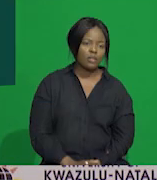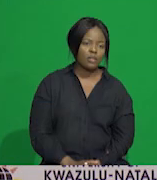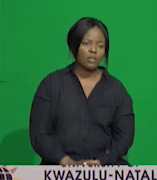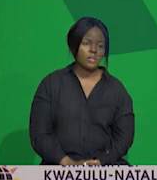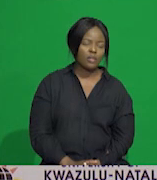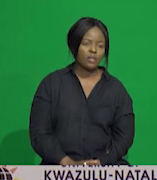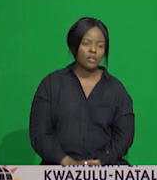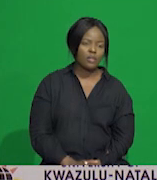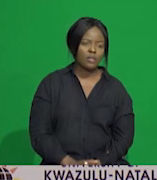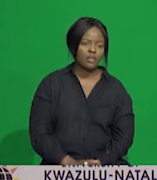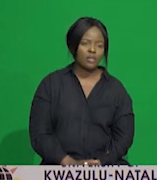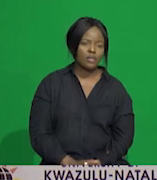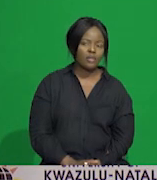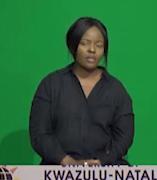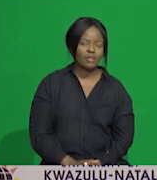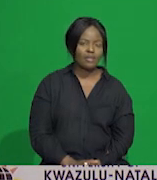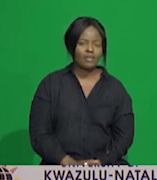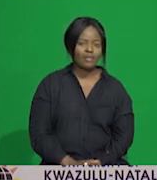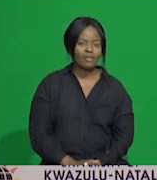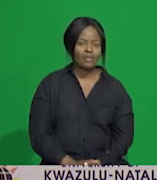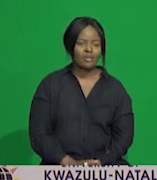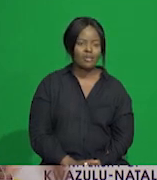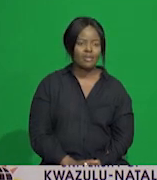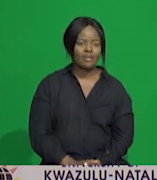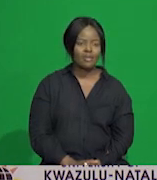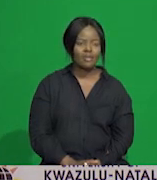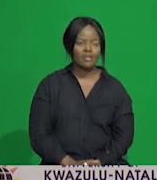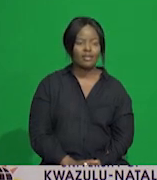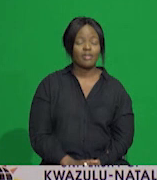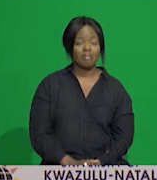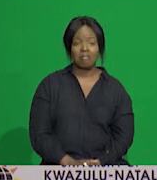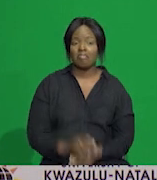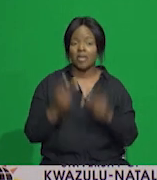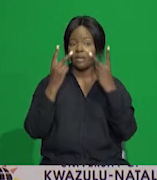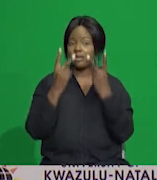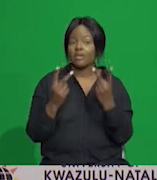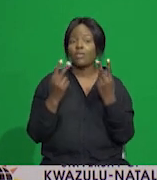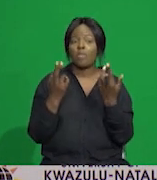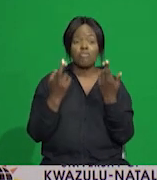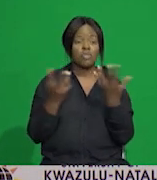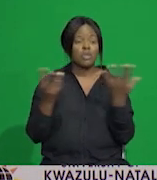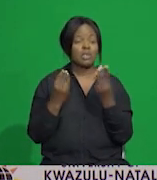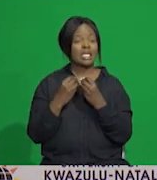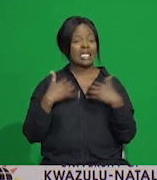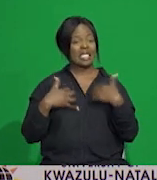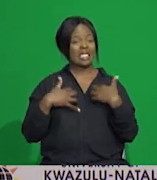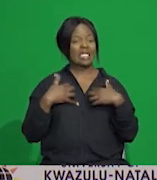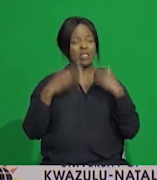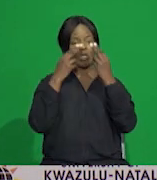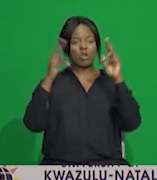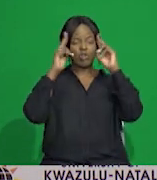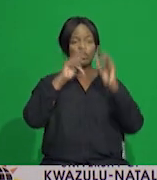All right, you can see some fascinating resources that are available to staff here at UKZN. We really do have